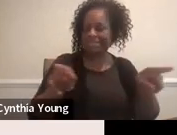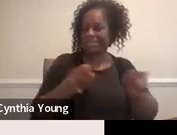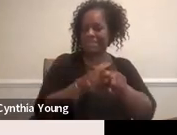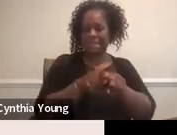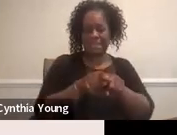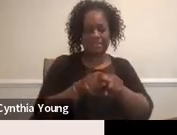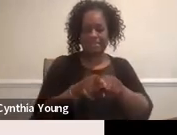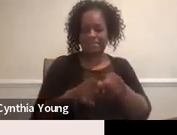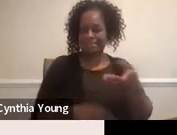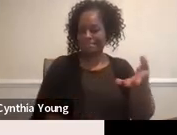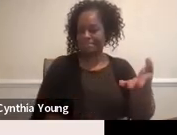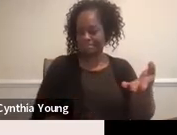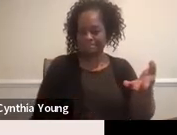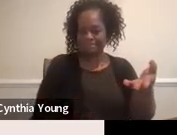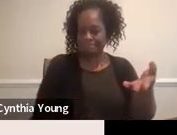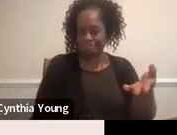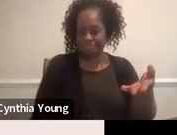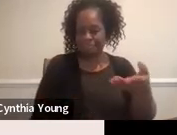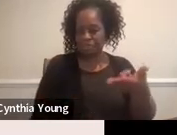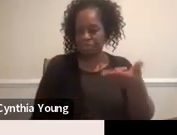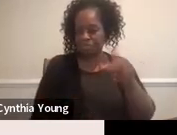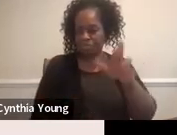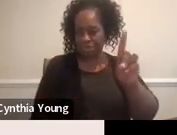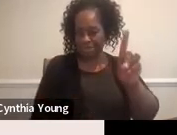um, grid.